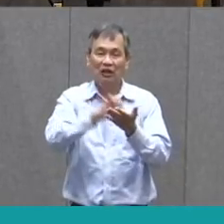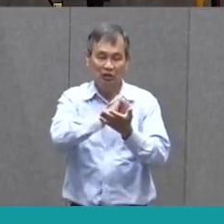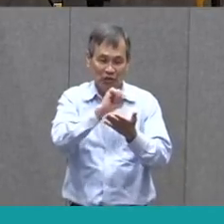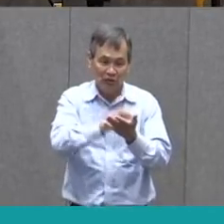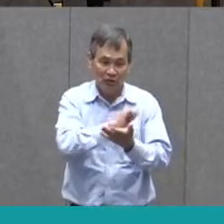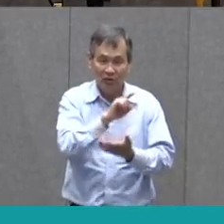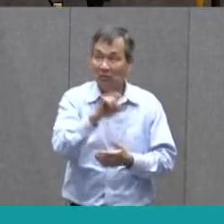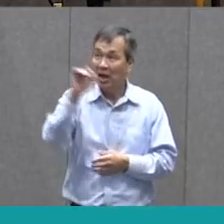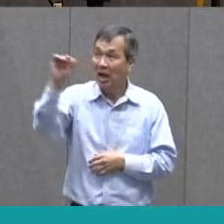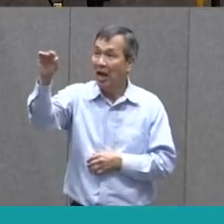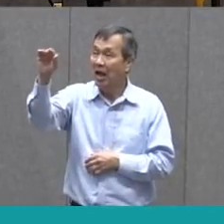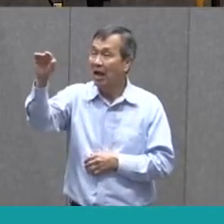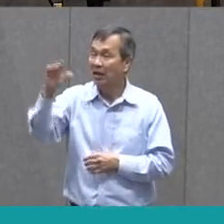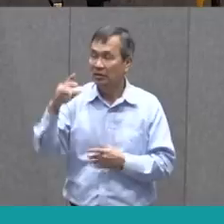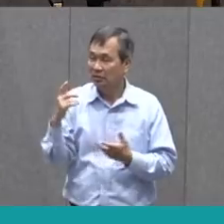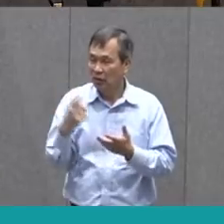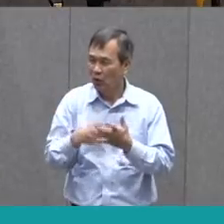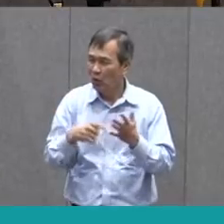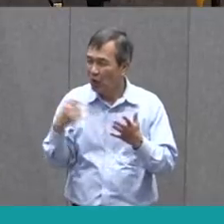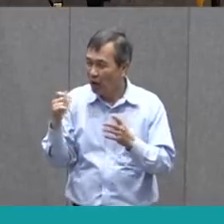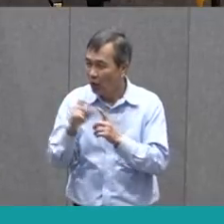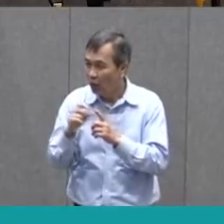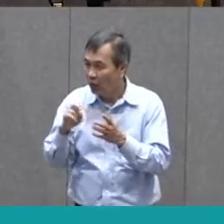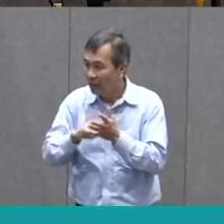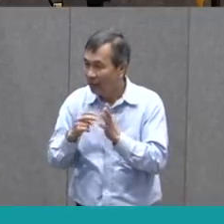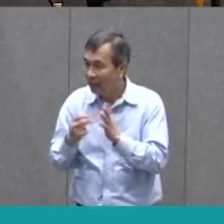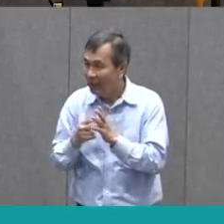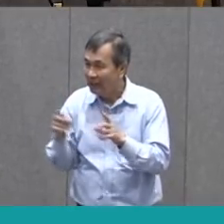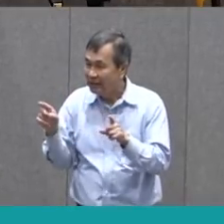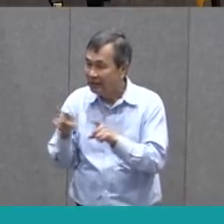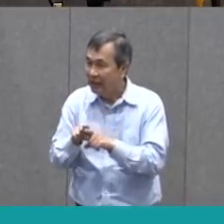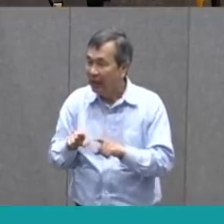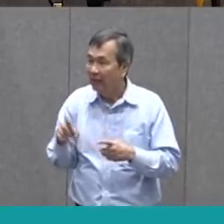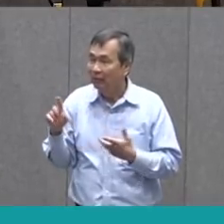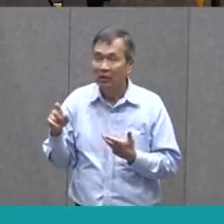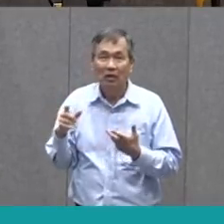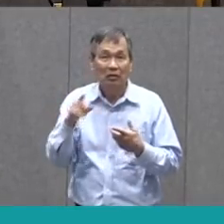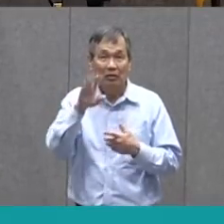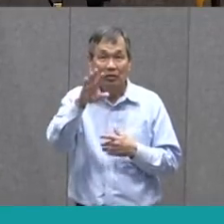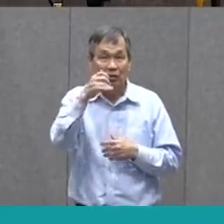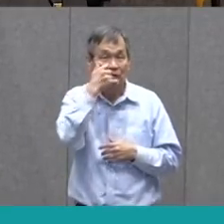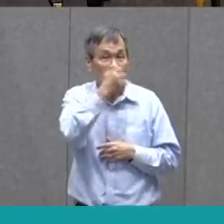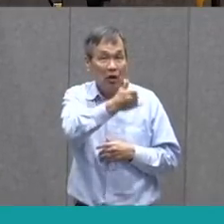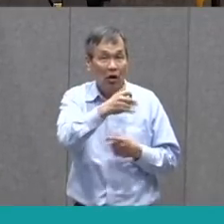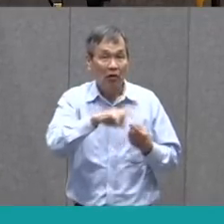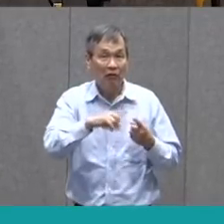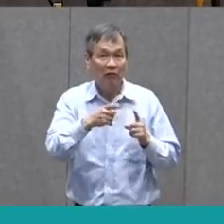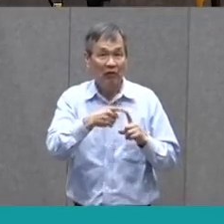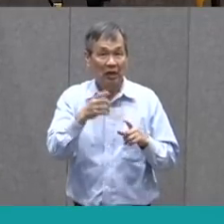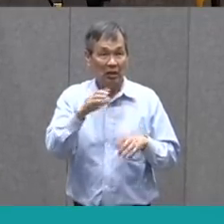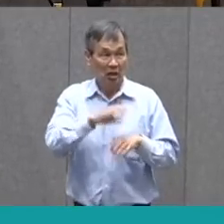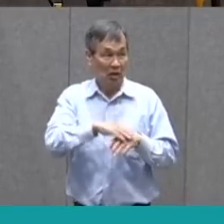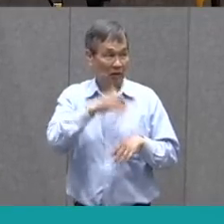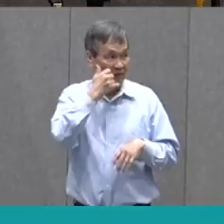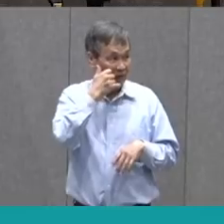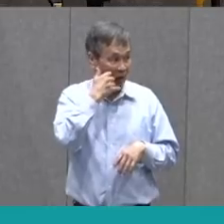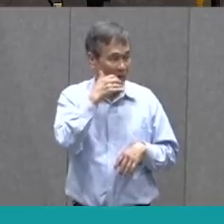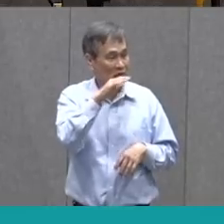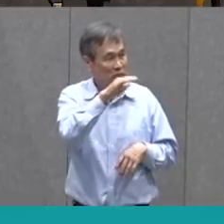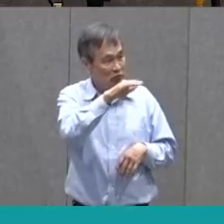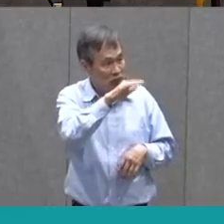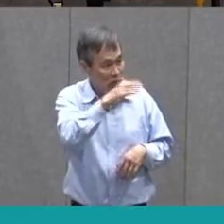an adult to help you look it up online. Or maybe you could call a friend or a family member on the phone and say, hey,